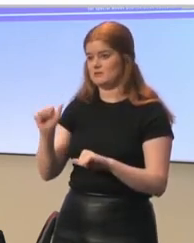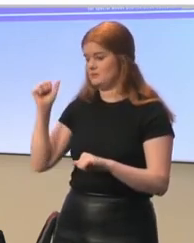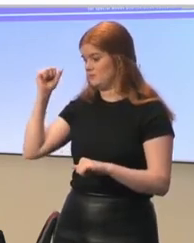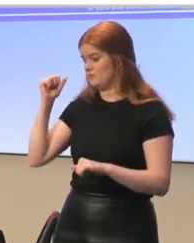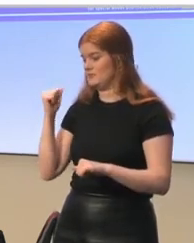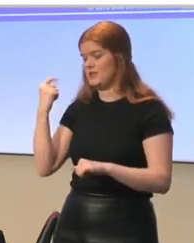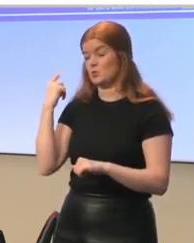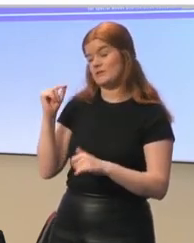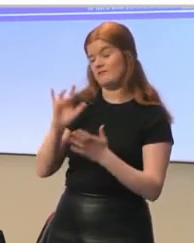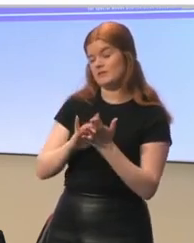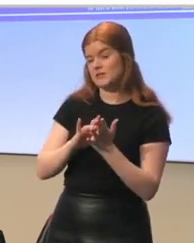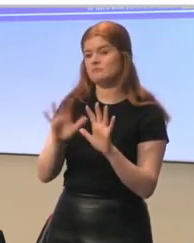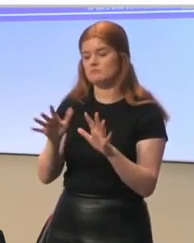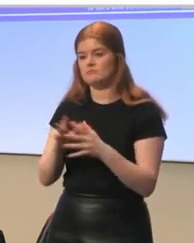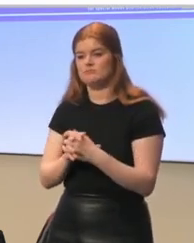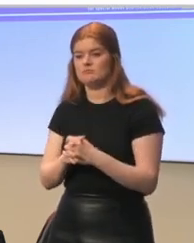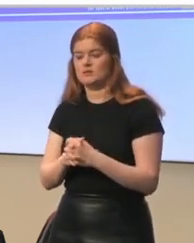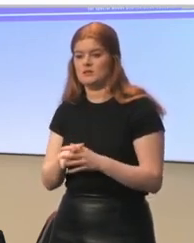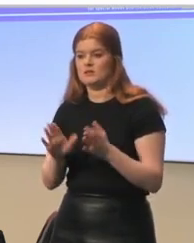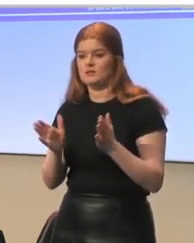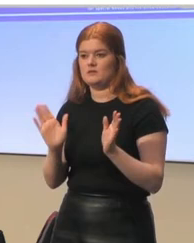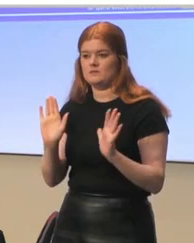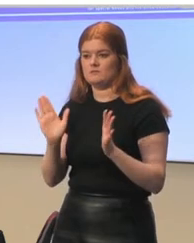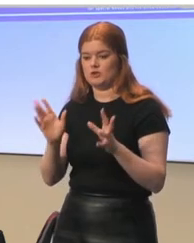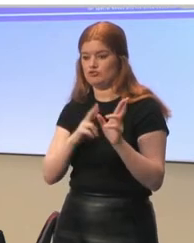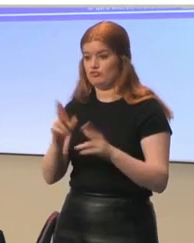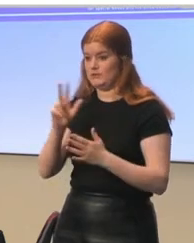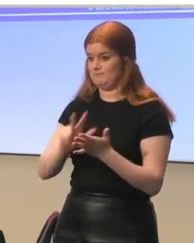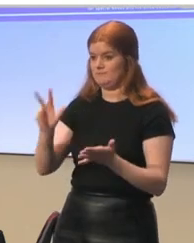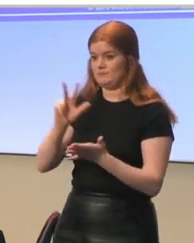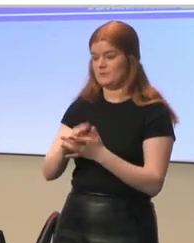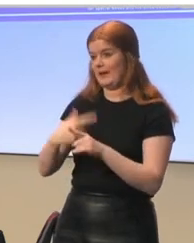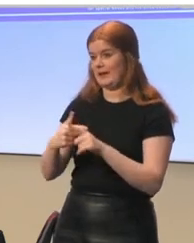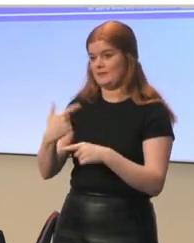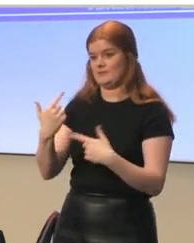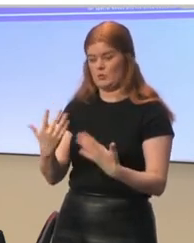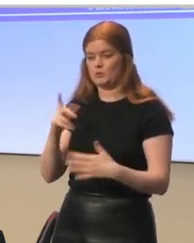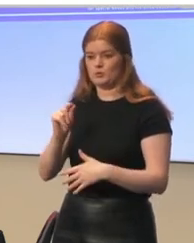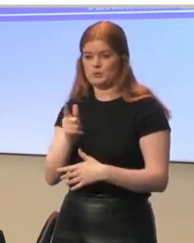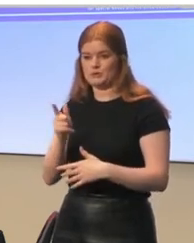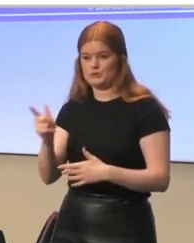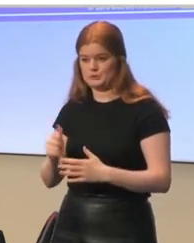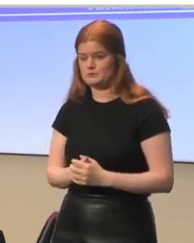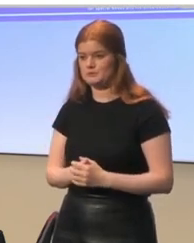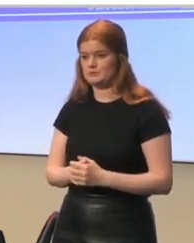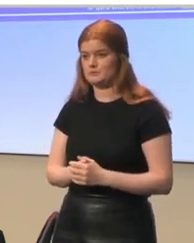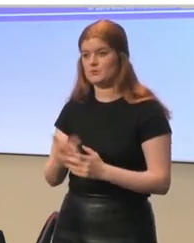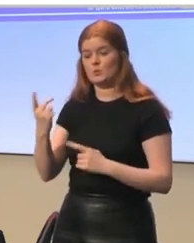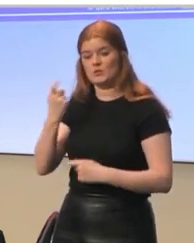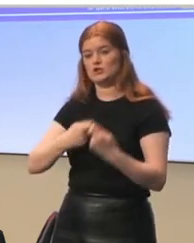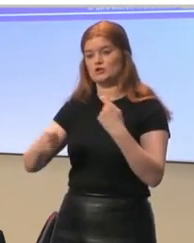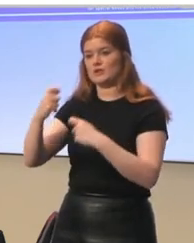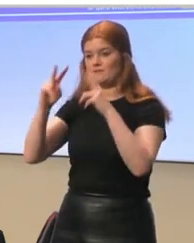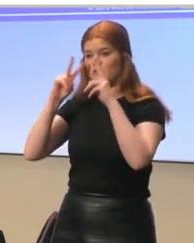2015 and has been reconfirmed now in 2022. And it's a shared vision